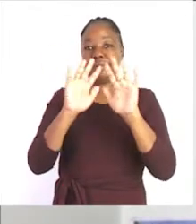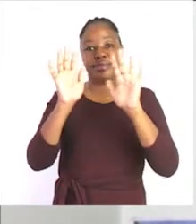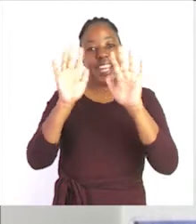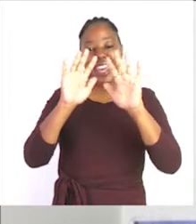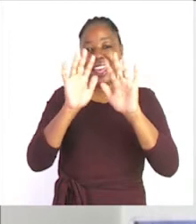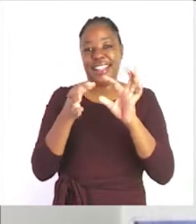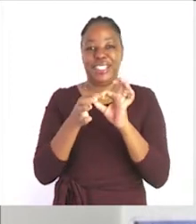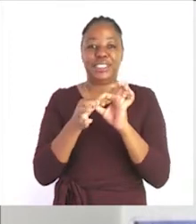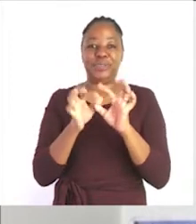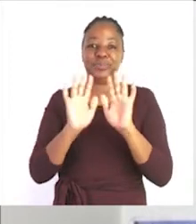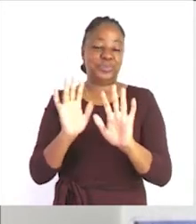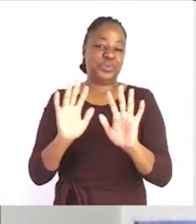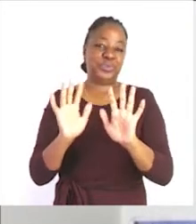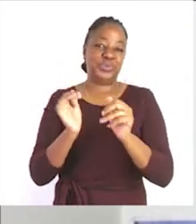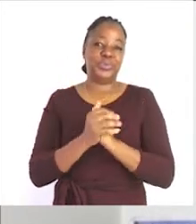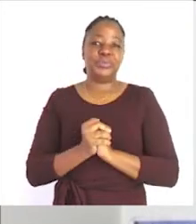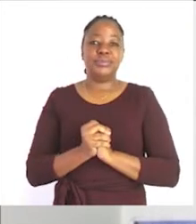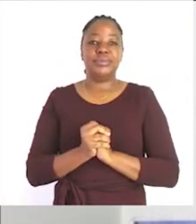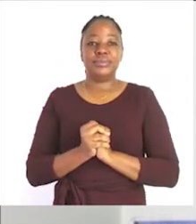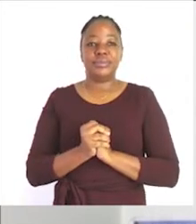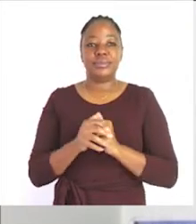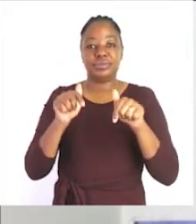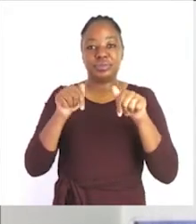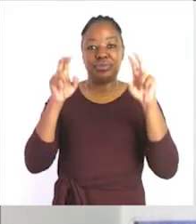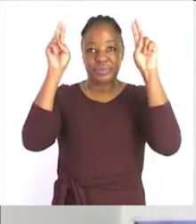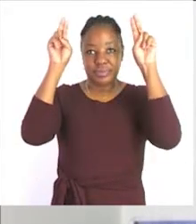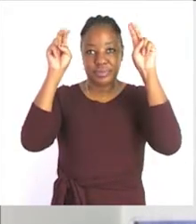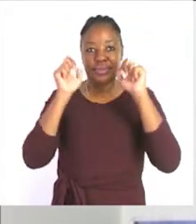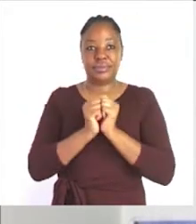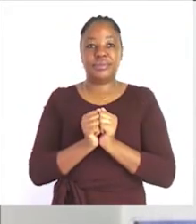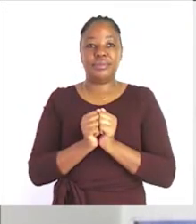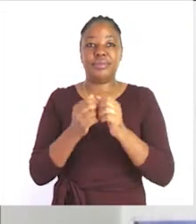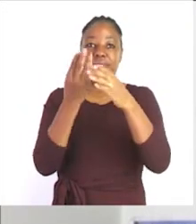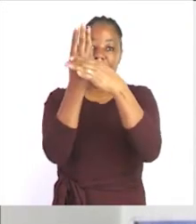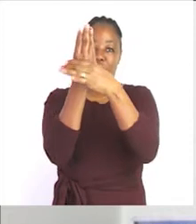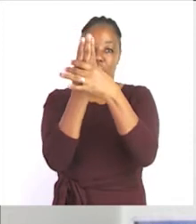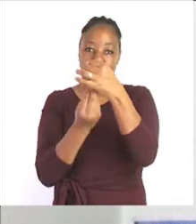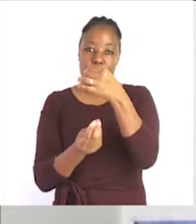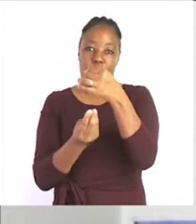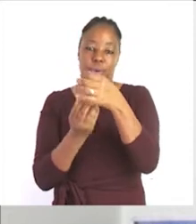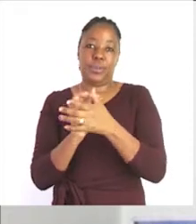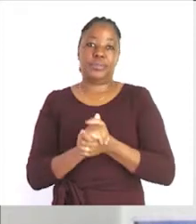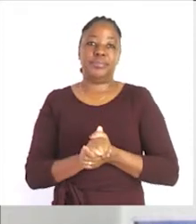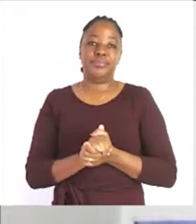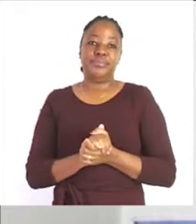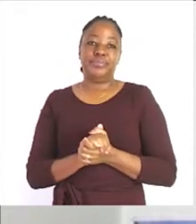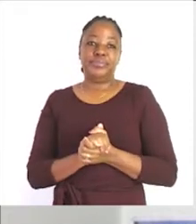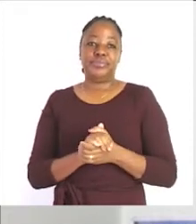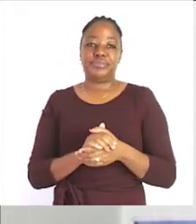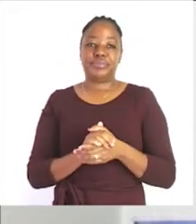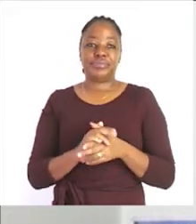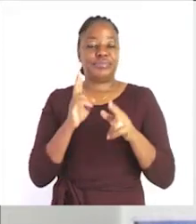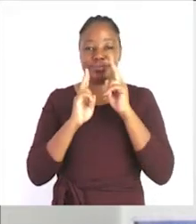at home hello everyone our theme this week has been autumn and we have been talking a lot